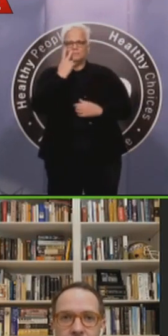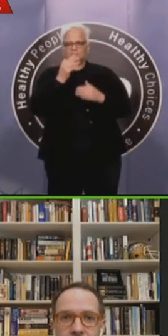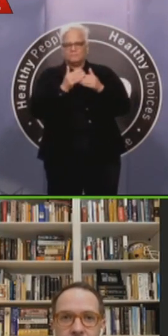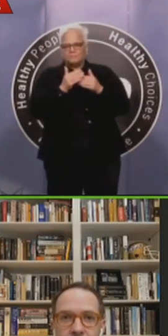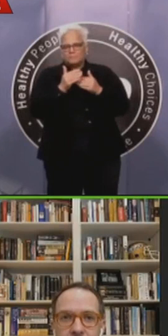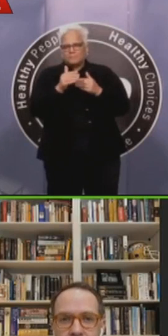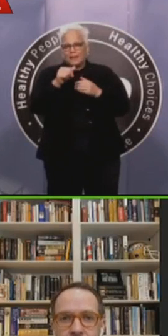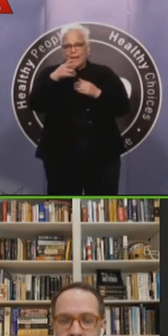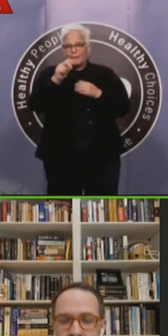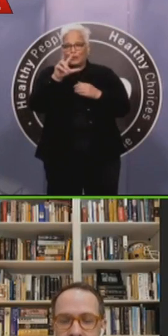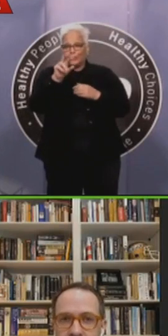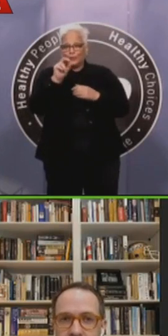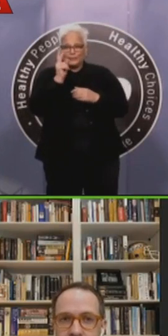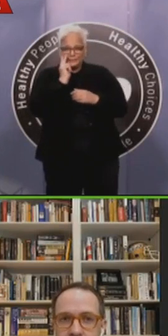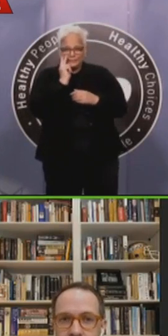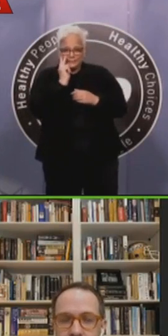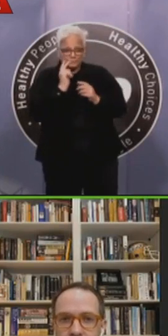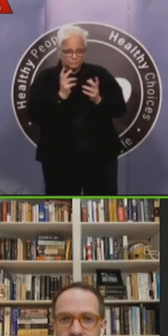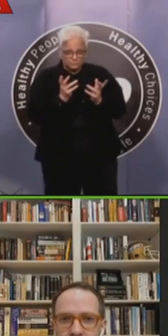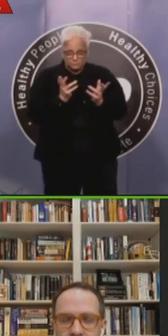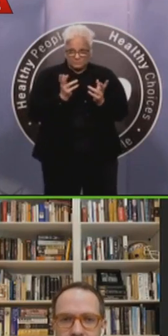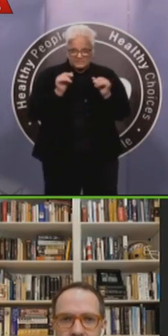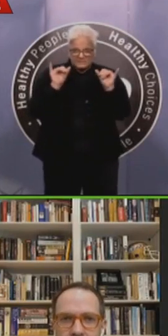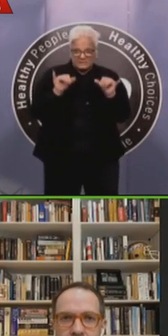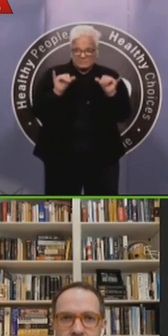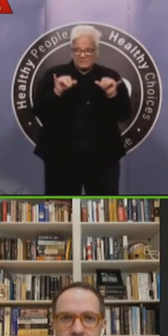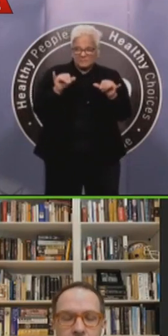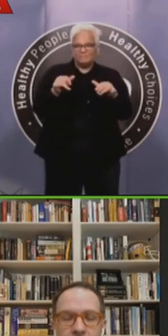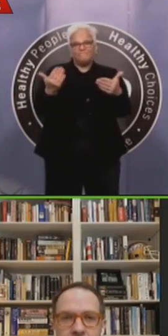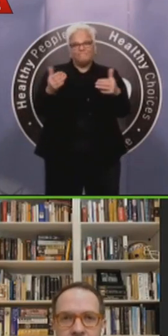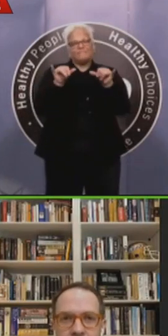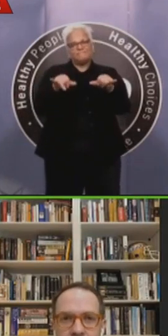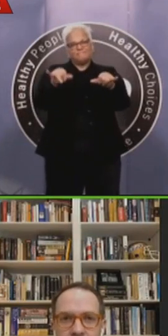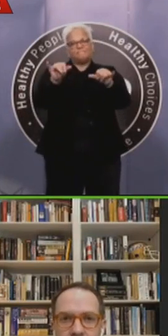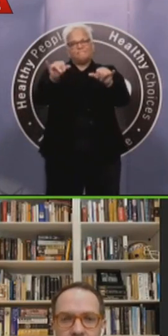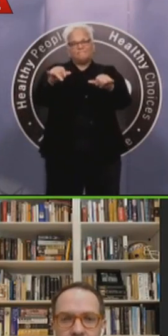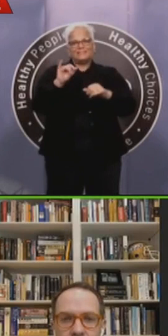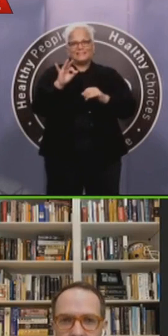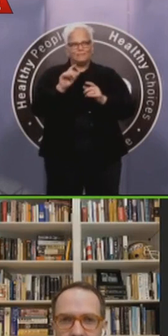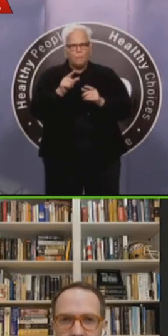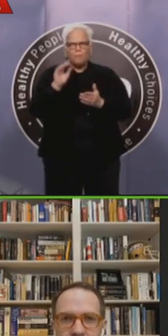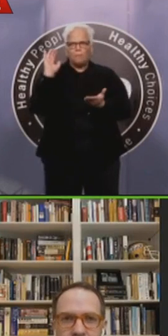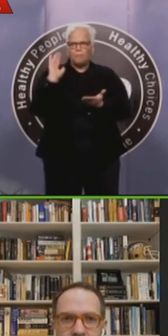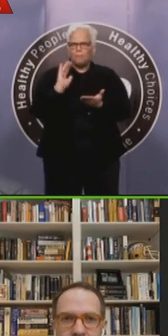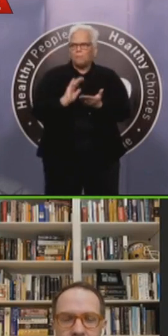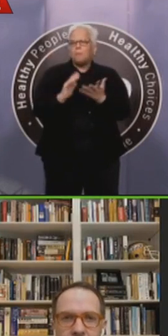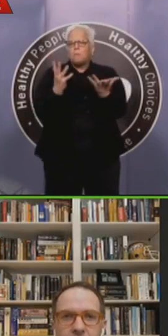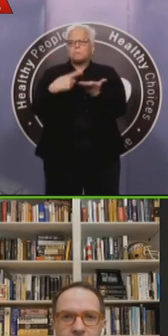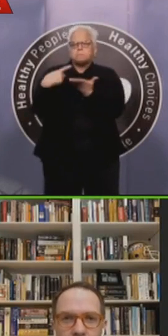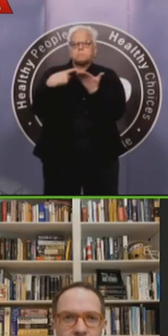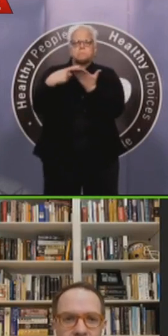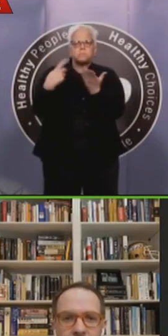think we are in the life cycle of that virus in our community. Uh, then we'll revisit, uh, at that point, uh,